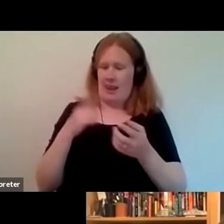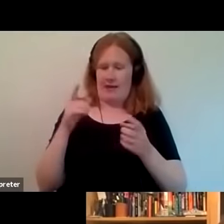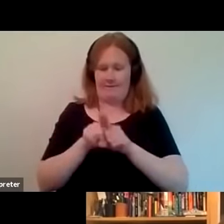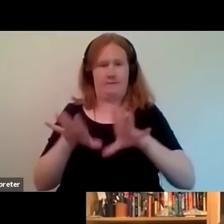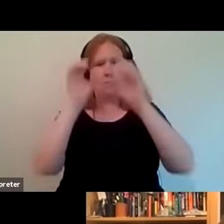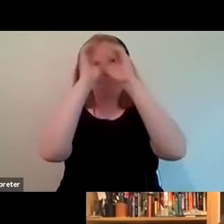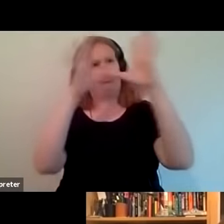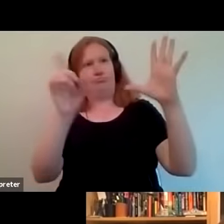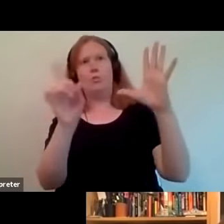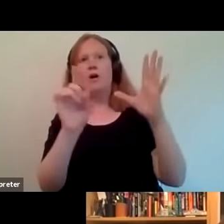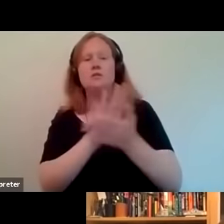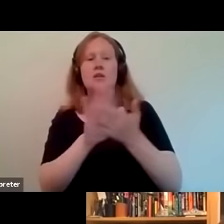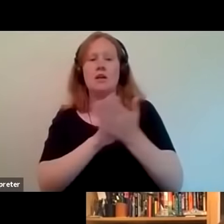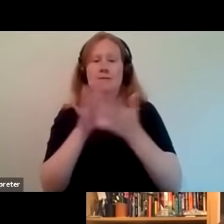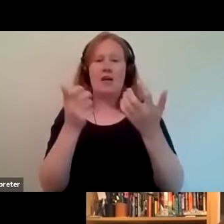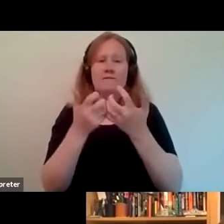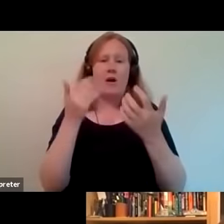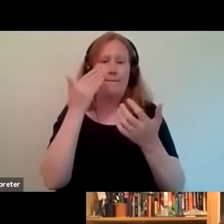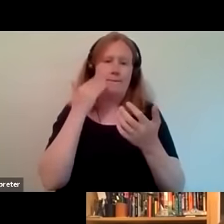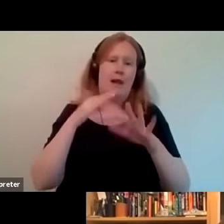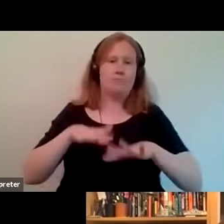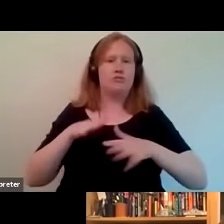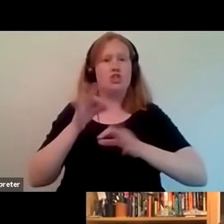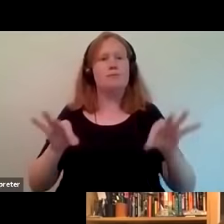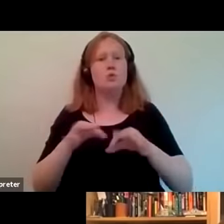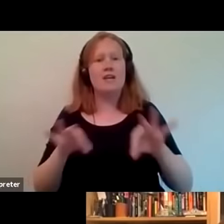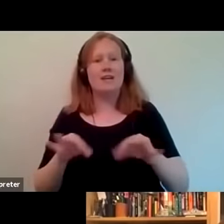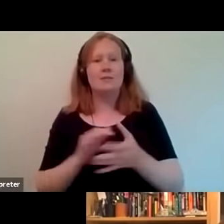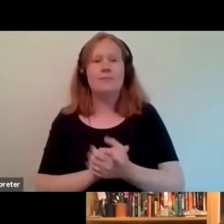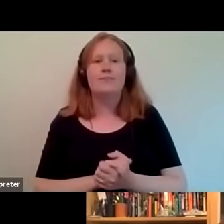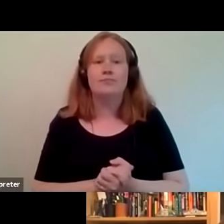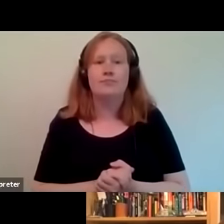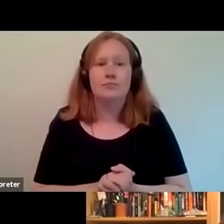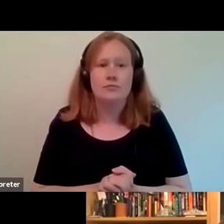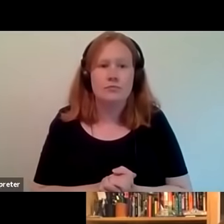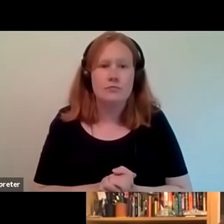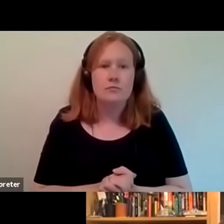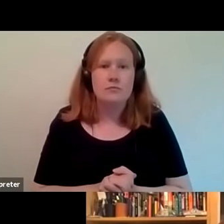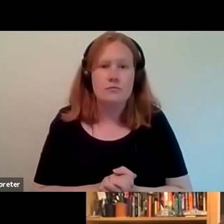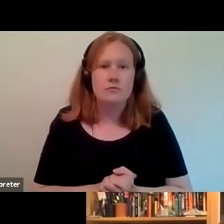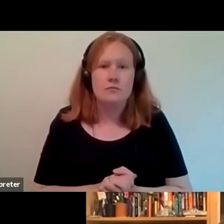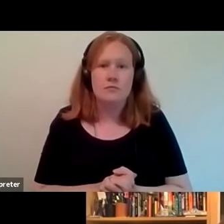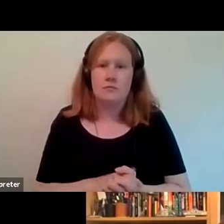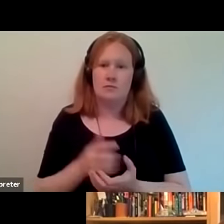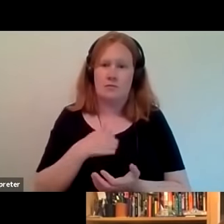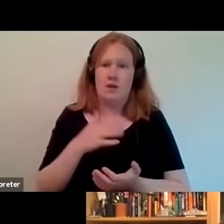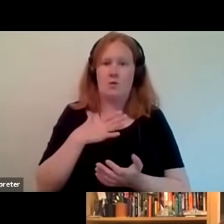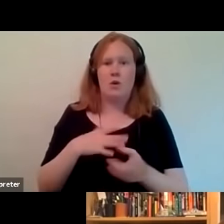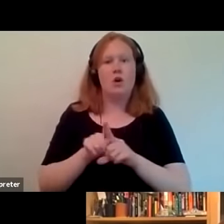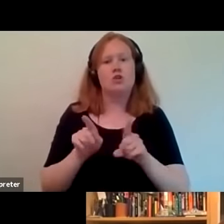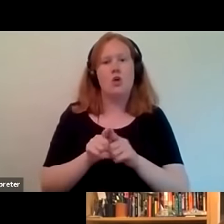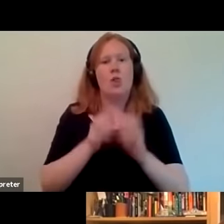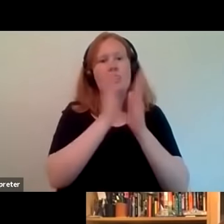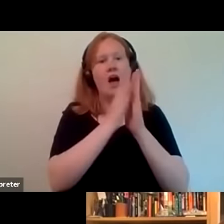um well for black british music really and i suppose the other thing is i'd like to see the archive also being